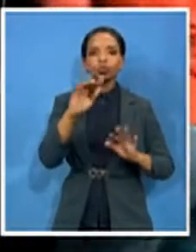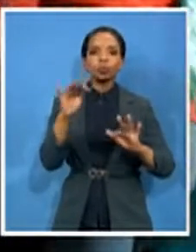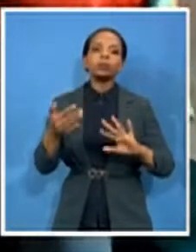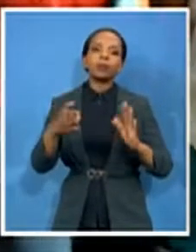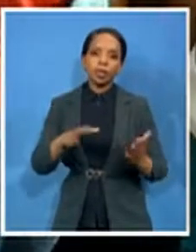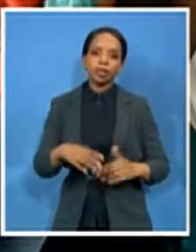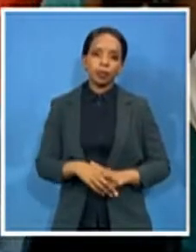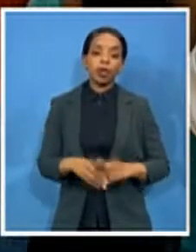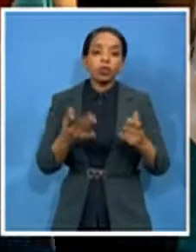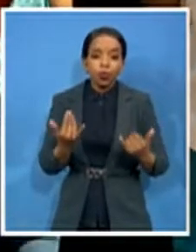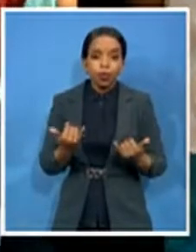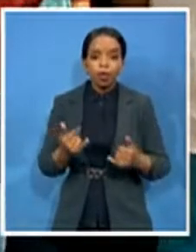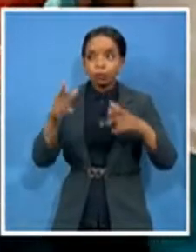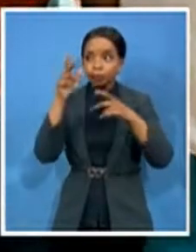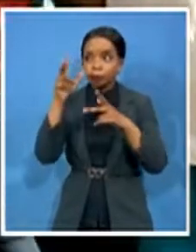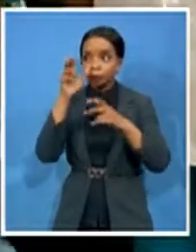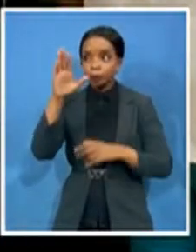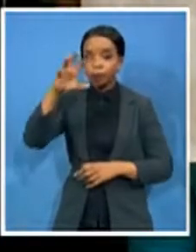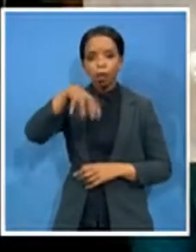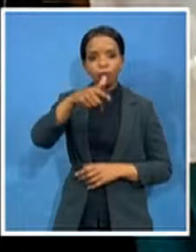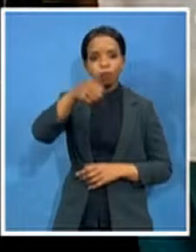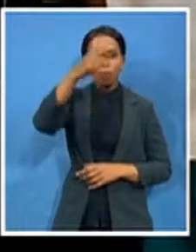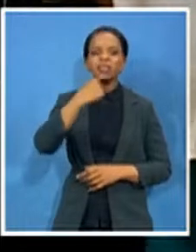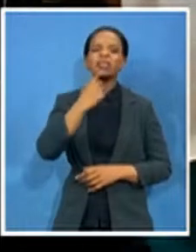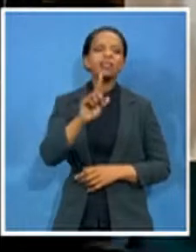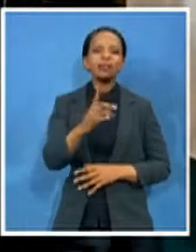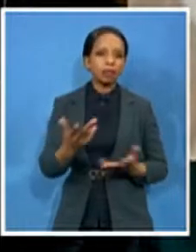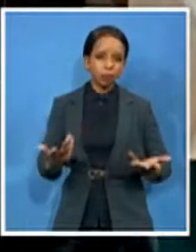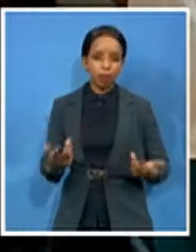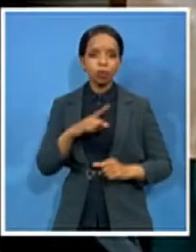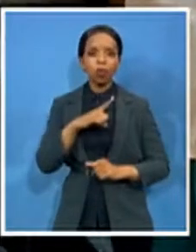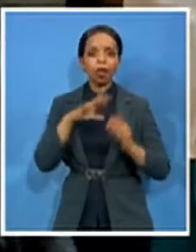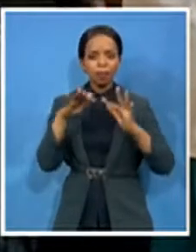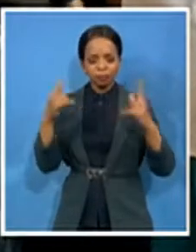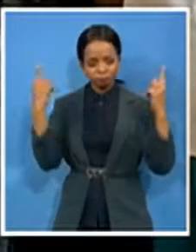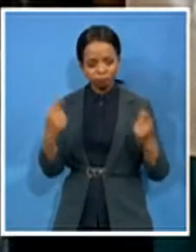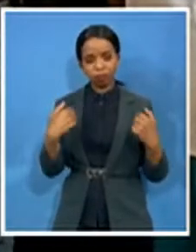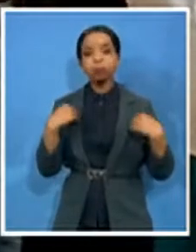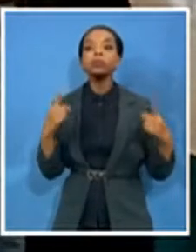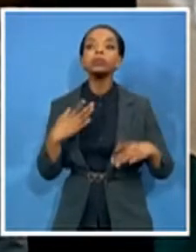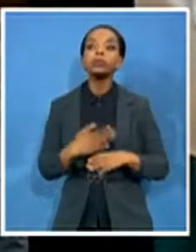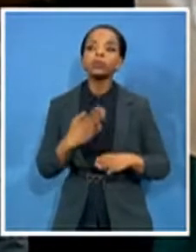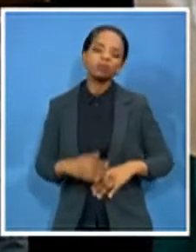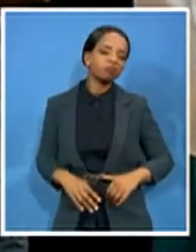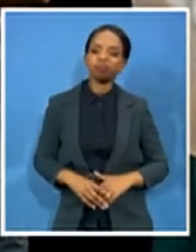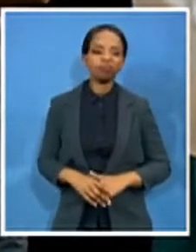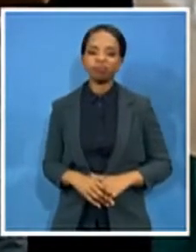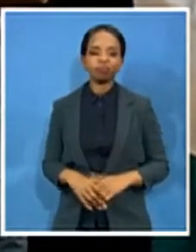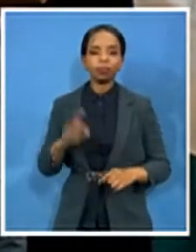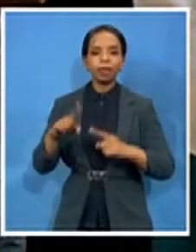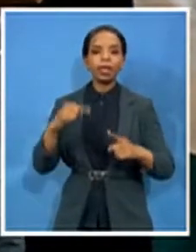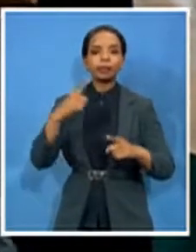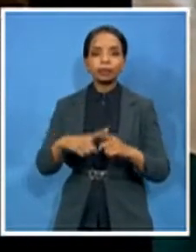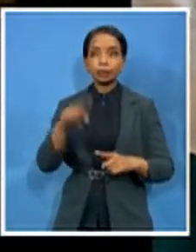who are other men to that they will not come to work until they hear from him stating that they've been talking to the mc of this